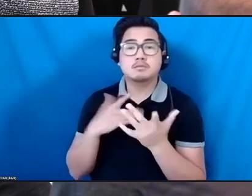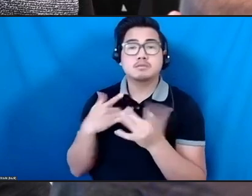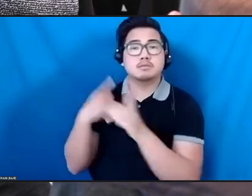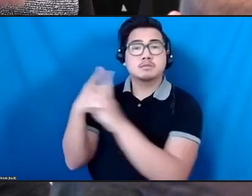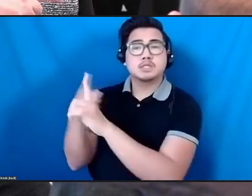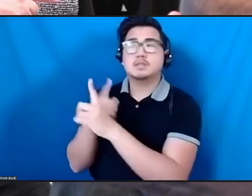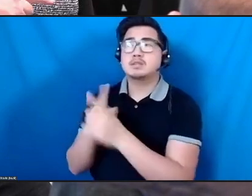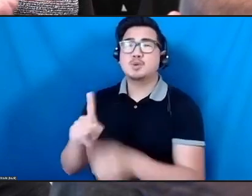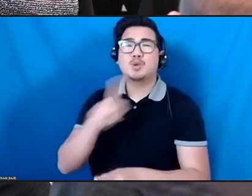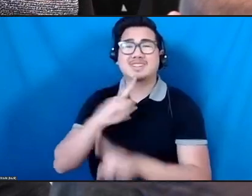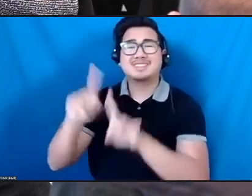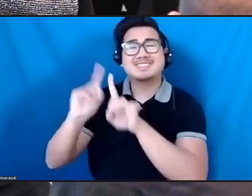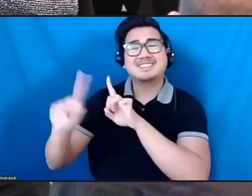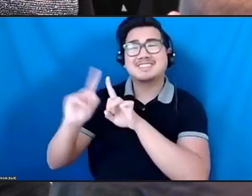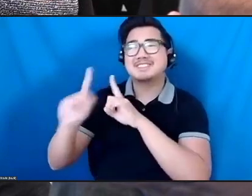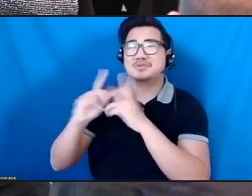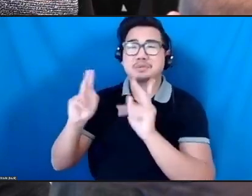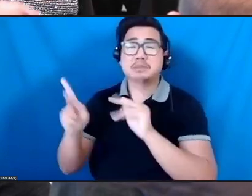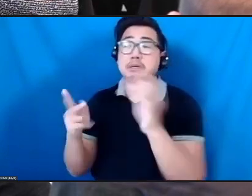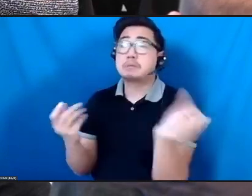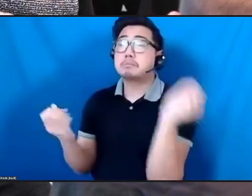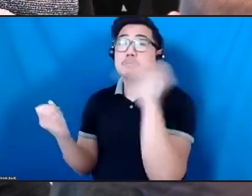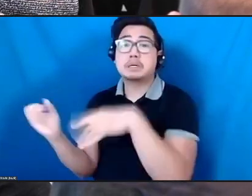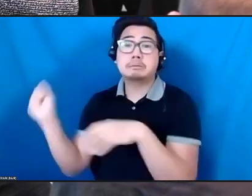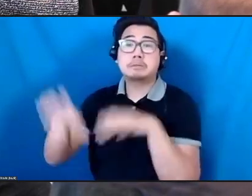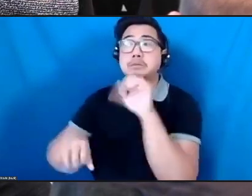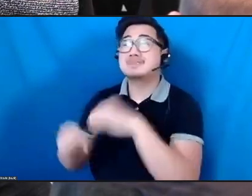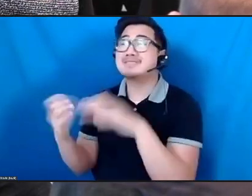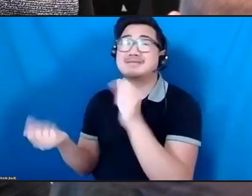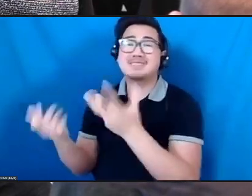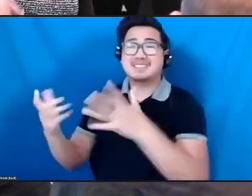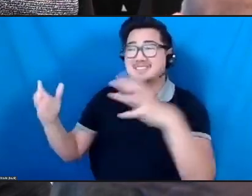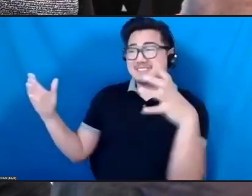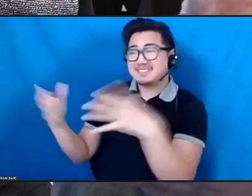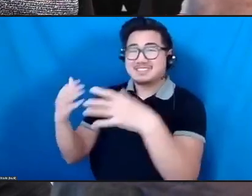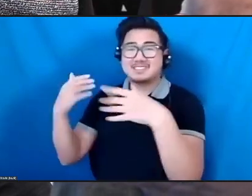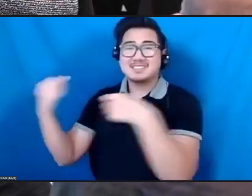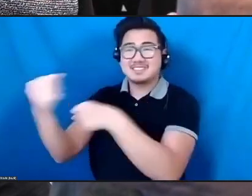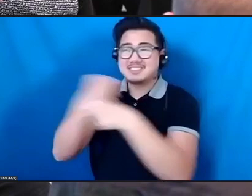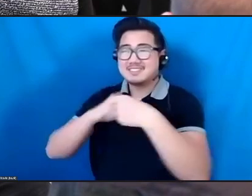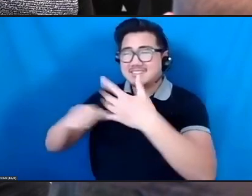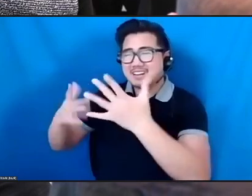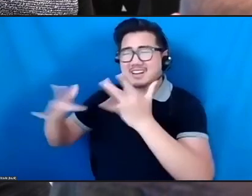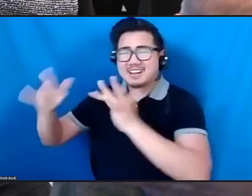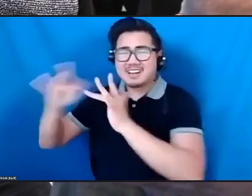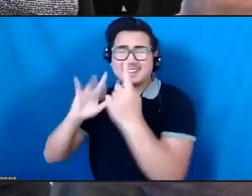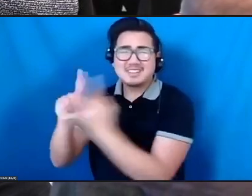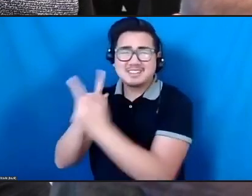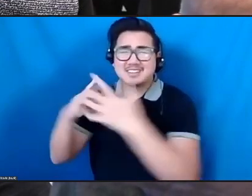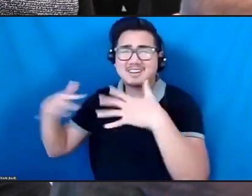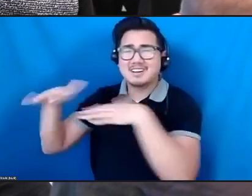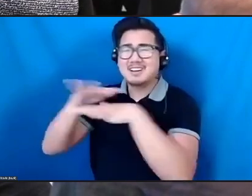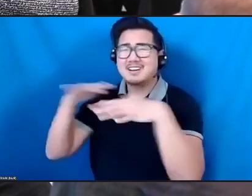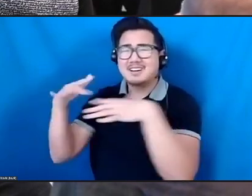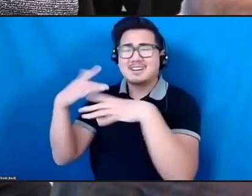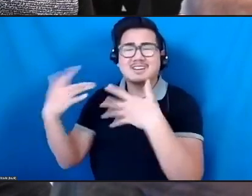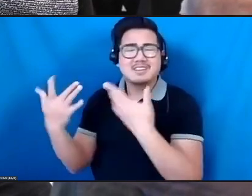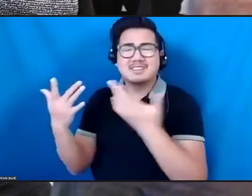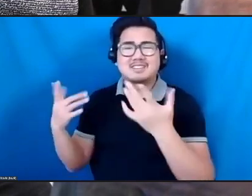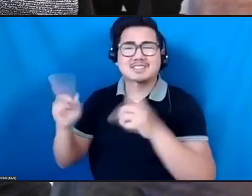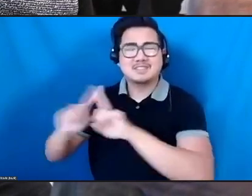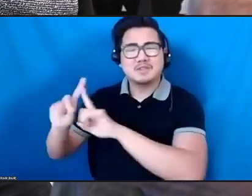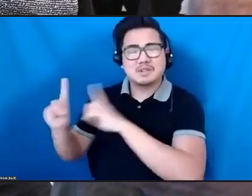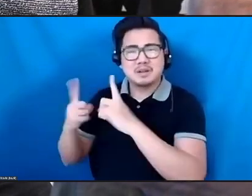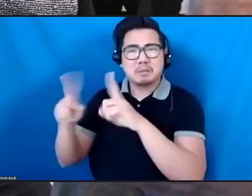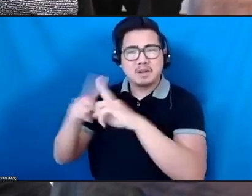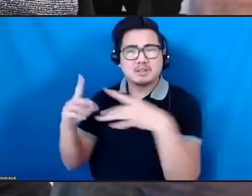this artist working in refugee environments in Cambodia and this artist from Zimbabwe, who have totally different